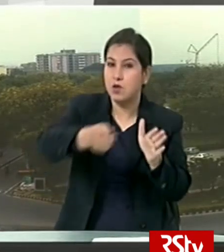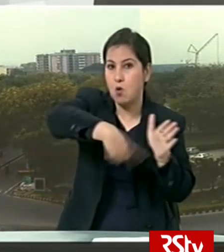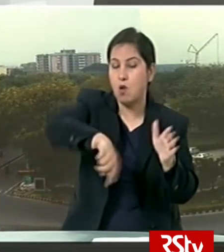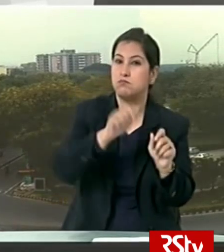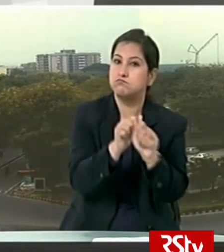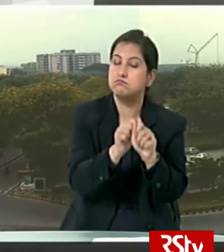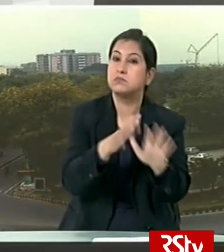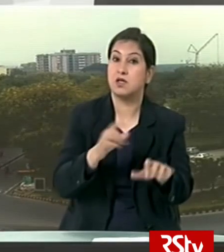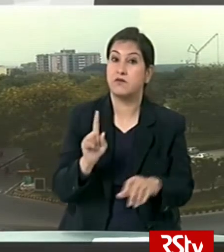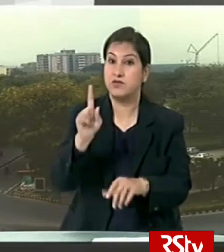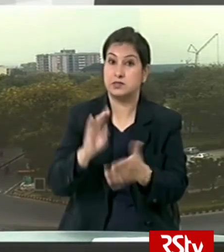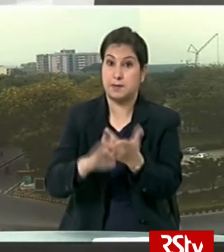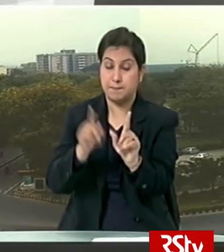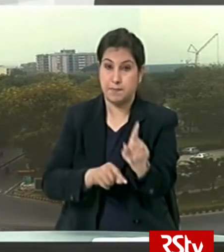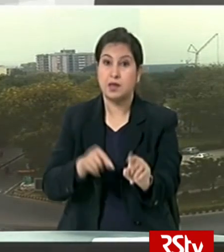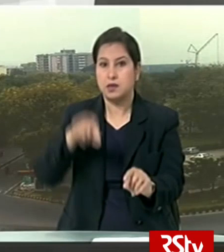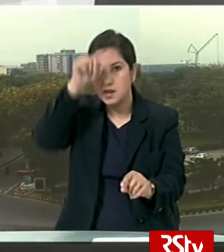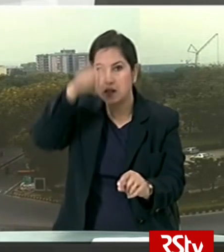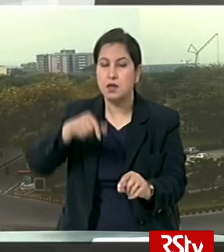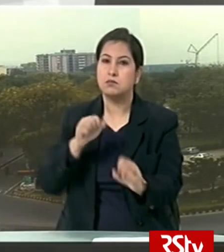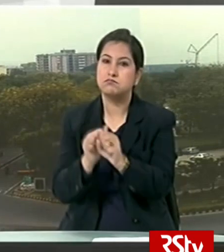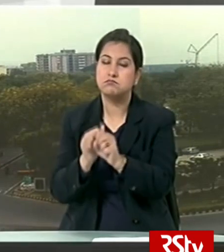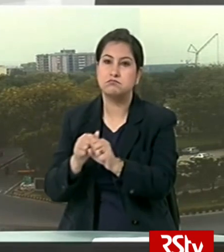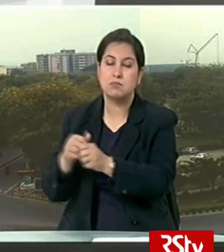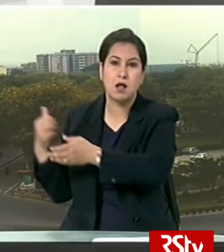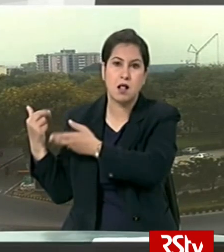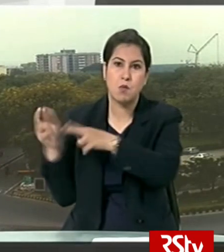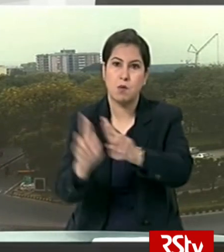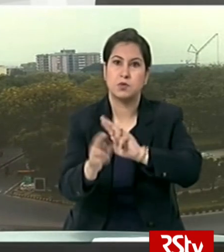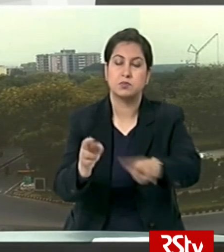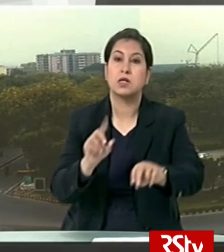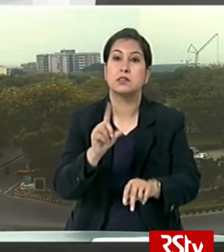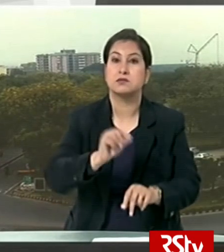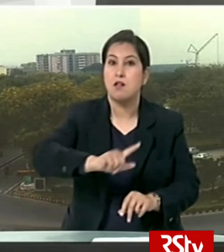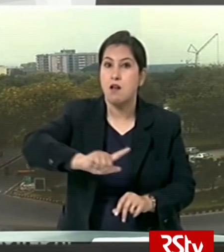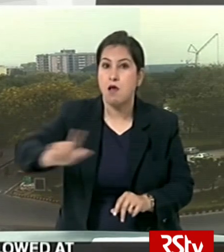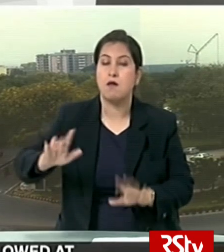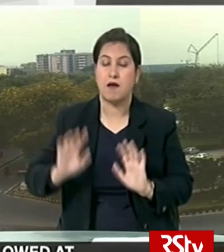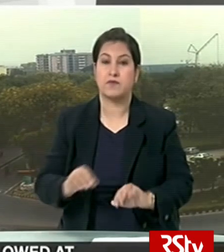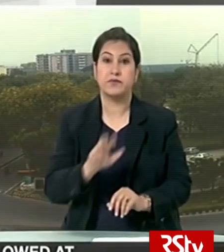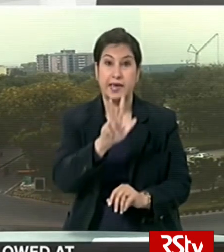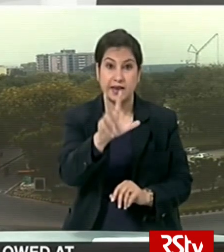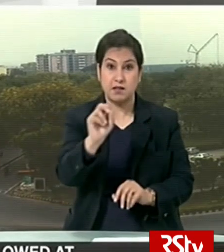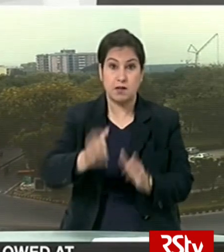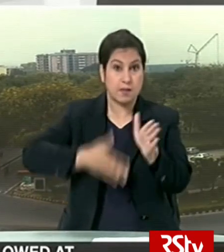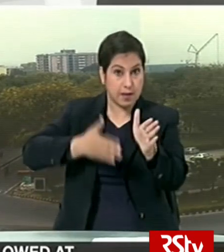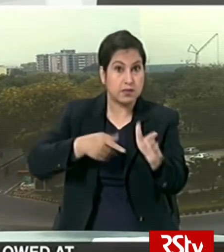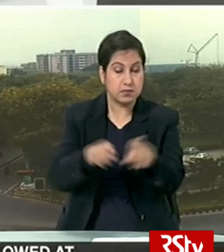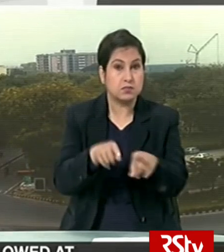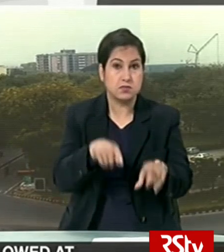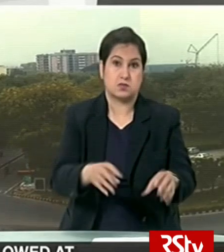since 1st May 2020 Indian railways have carried 10 lakh Shrameks in 800 trains to their home states